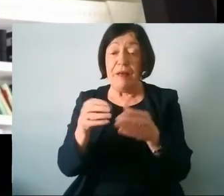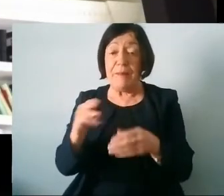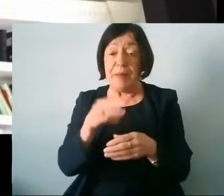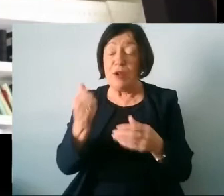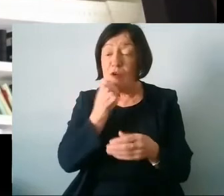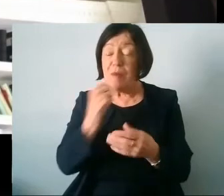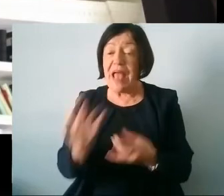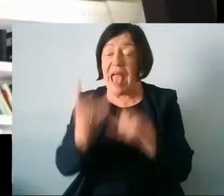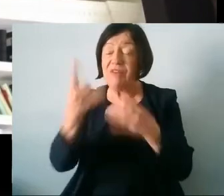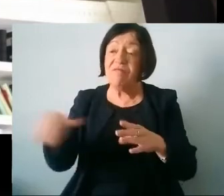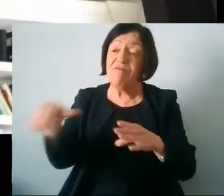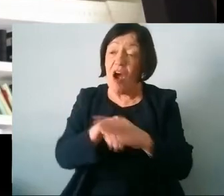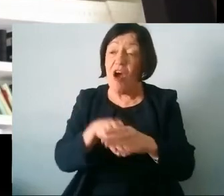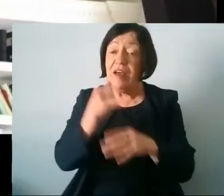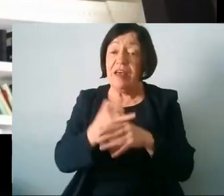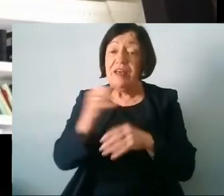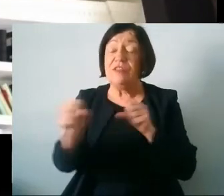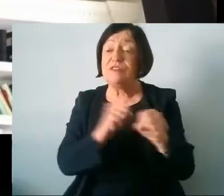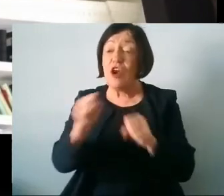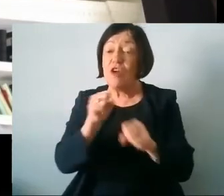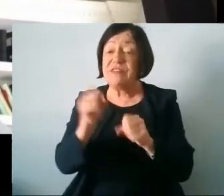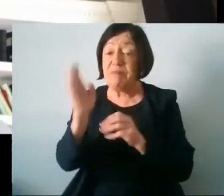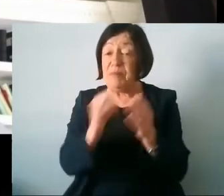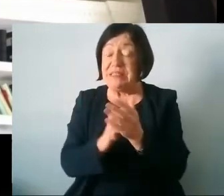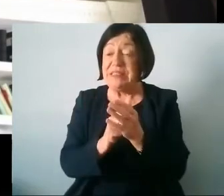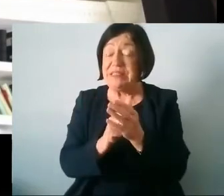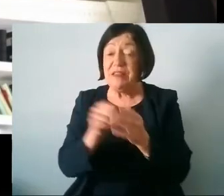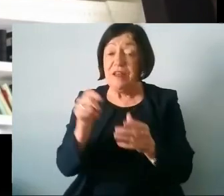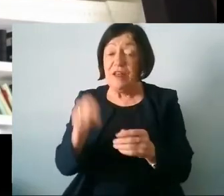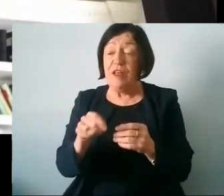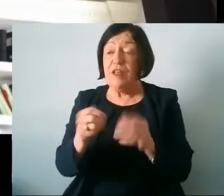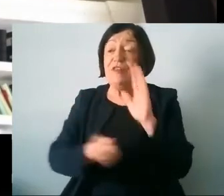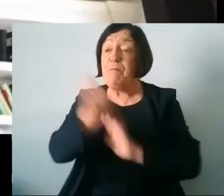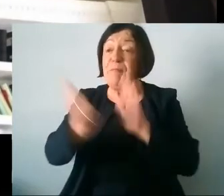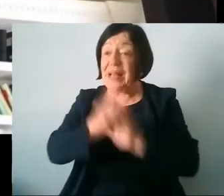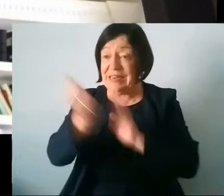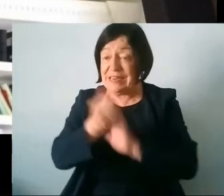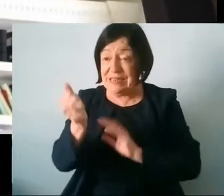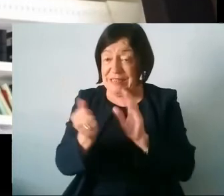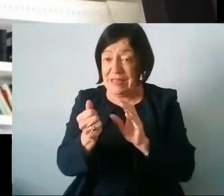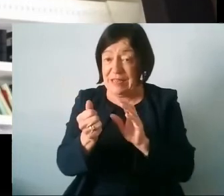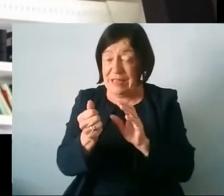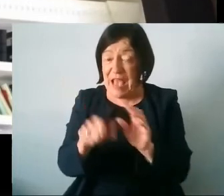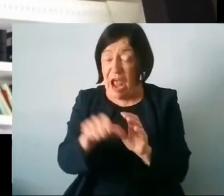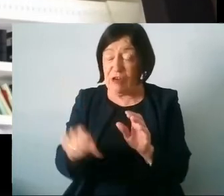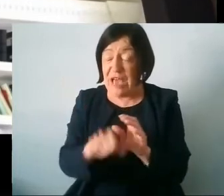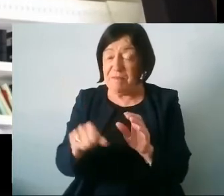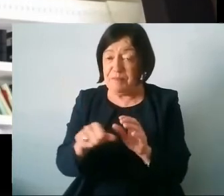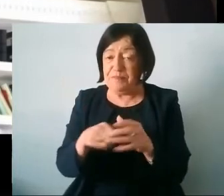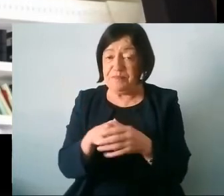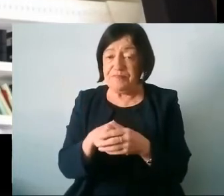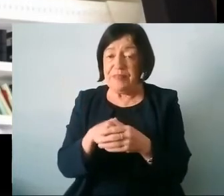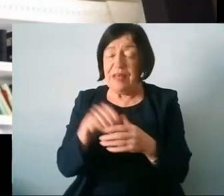heavily involved in the service industry particularly the construction service industry and um the